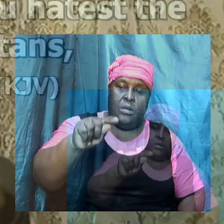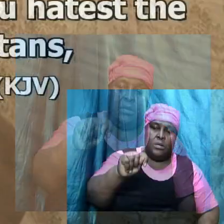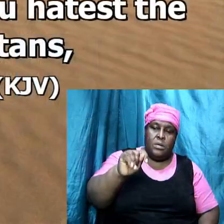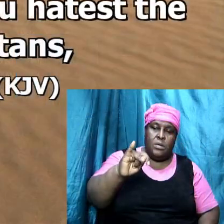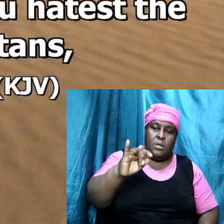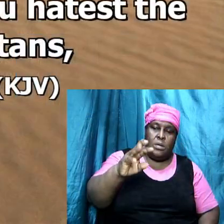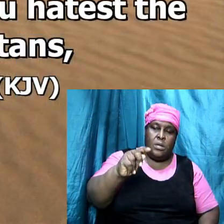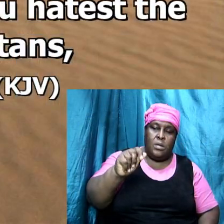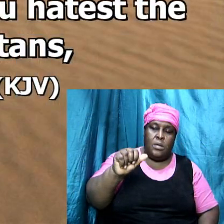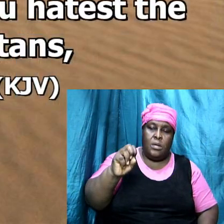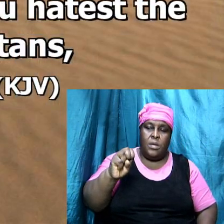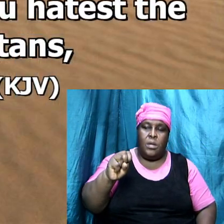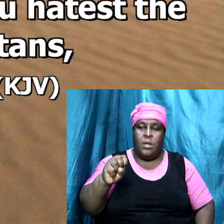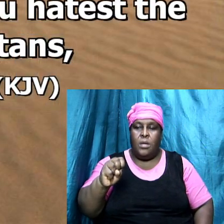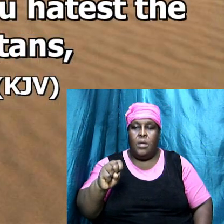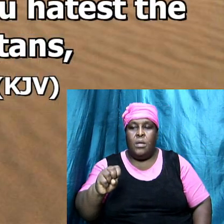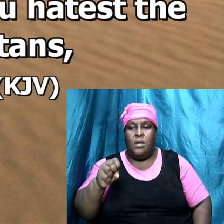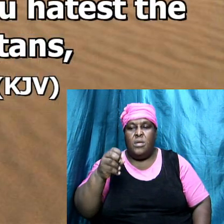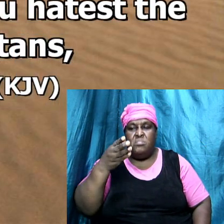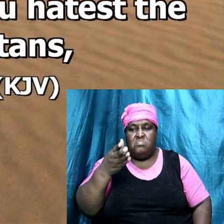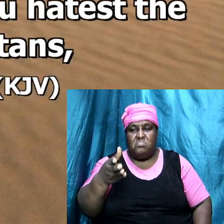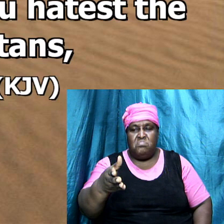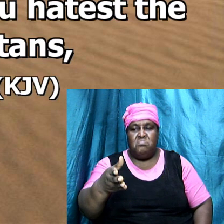but thou has,